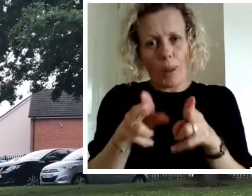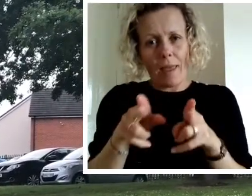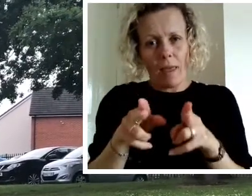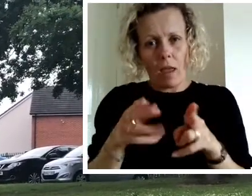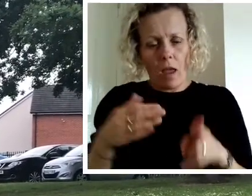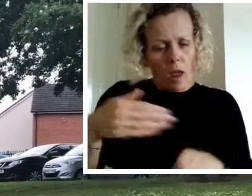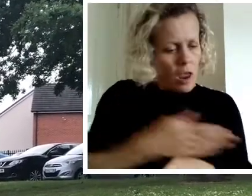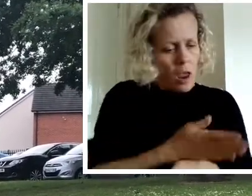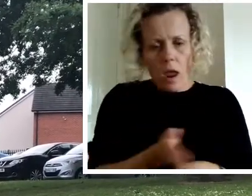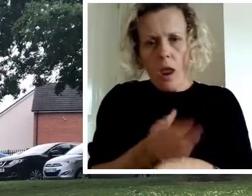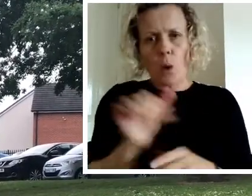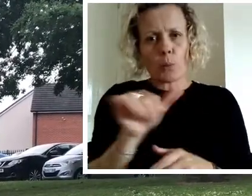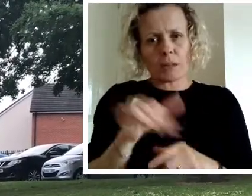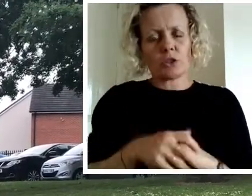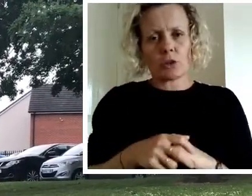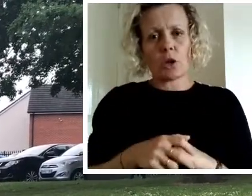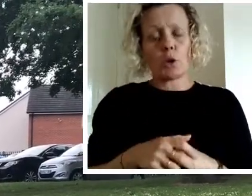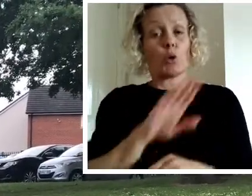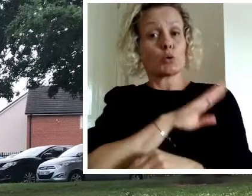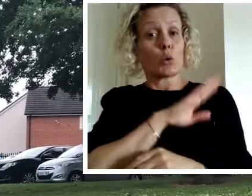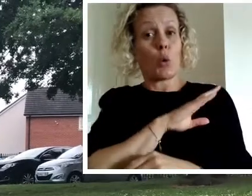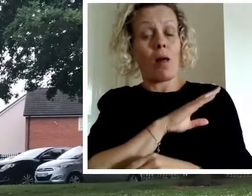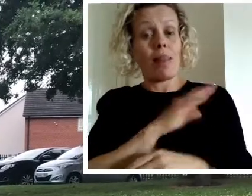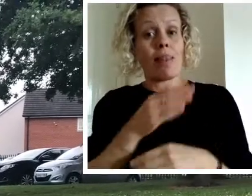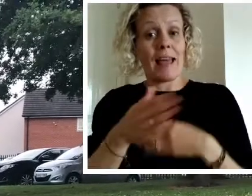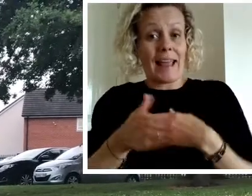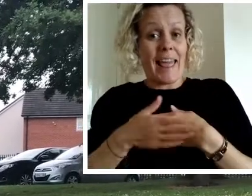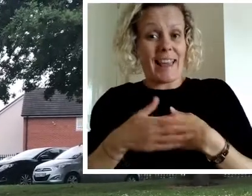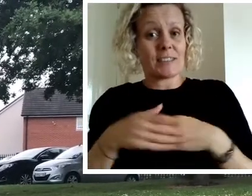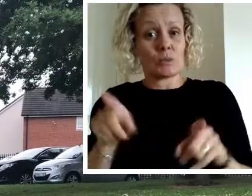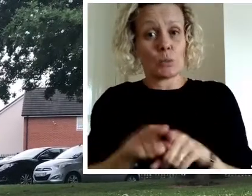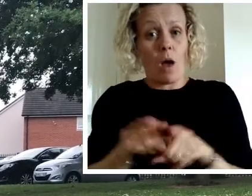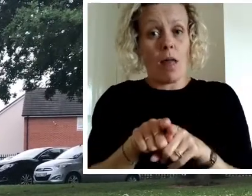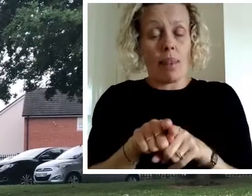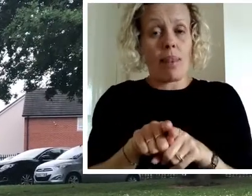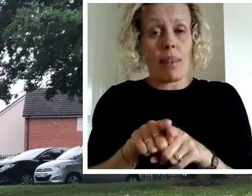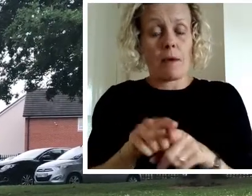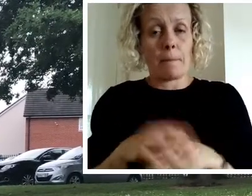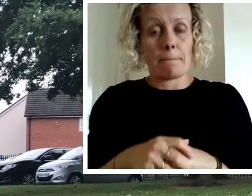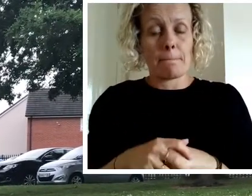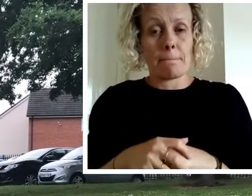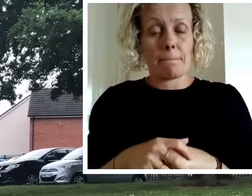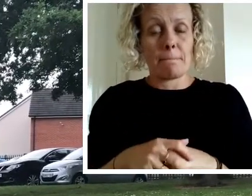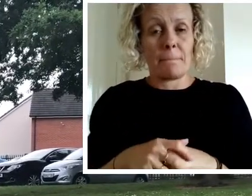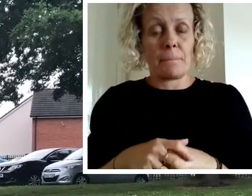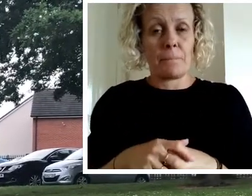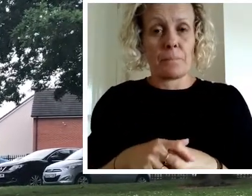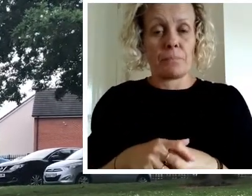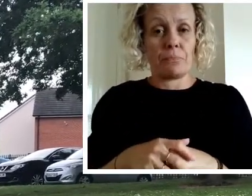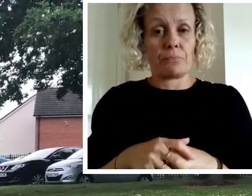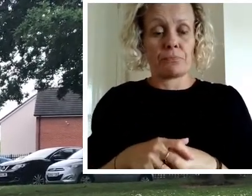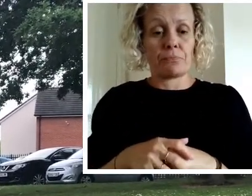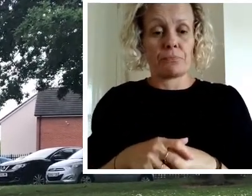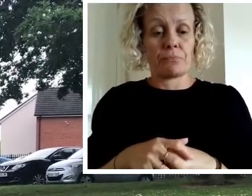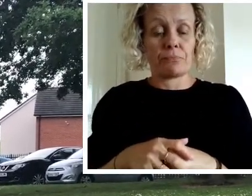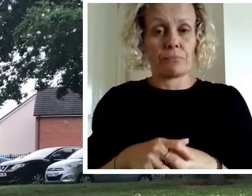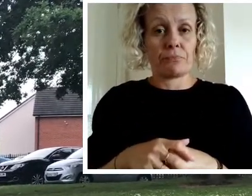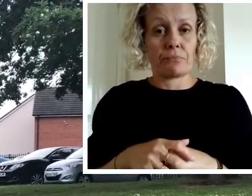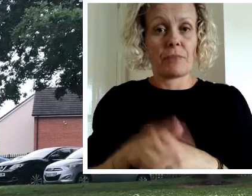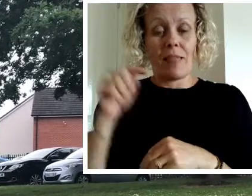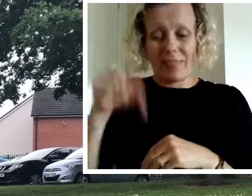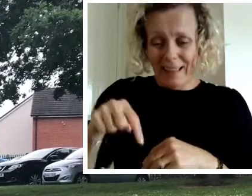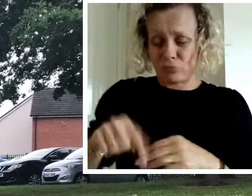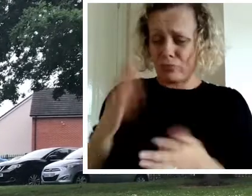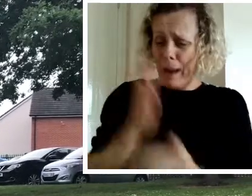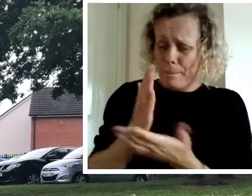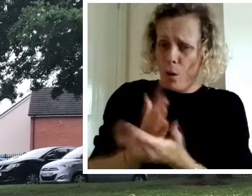the one-way system that we've got. The school gates are another pinch point and at the edge of the edge of the school building here